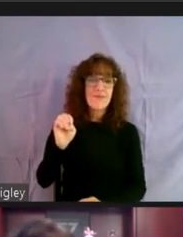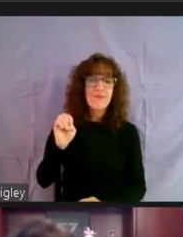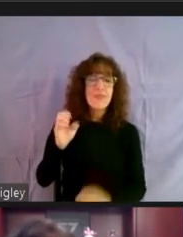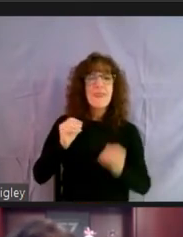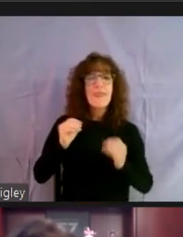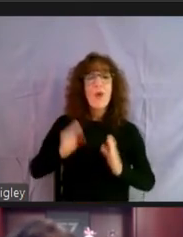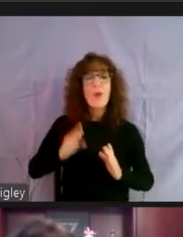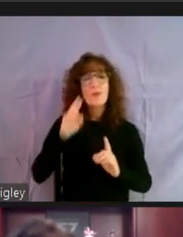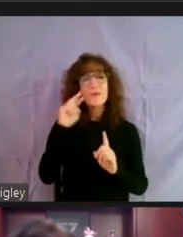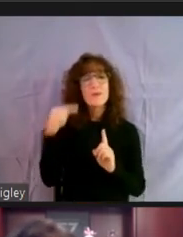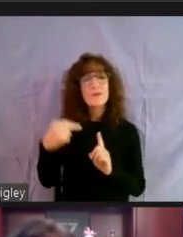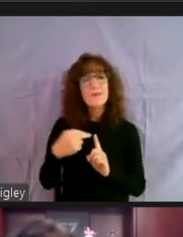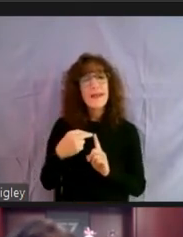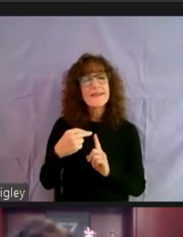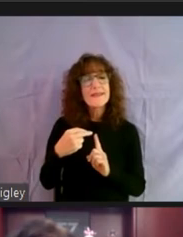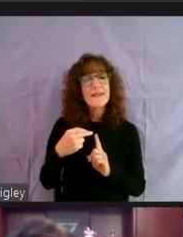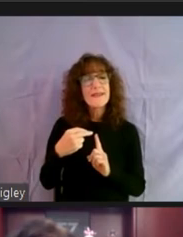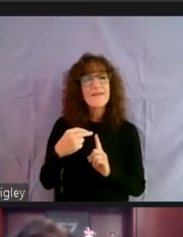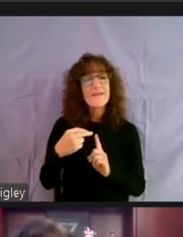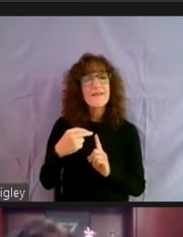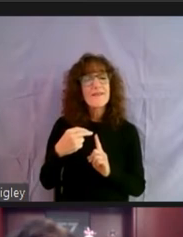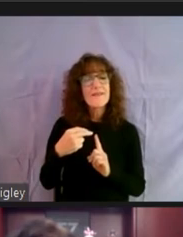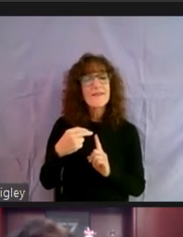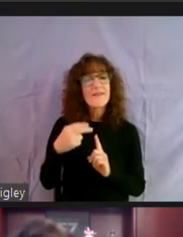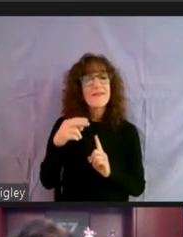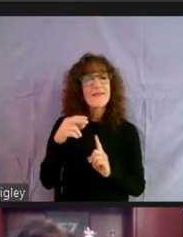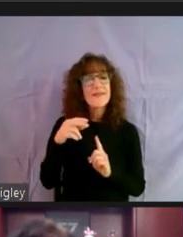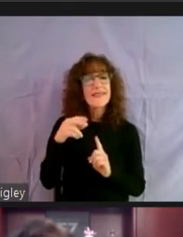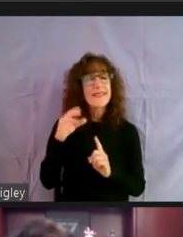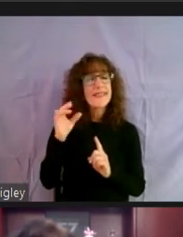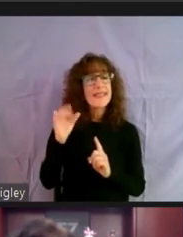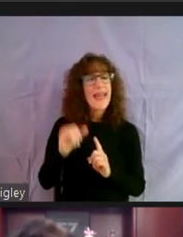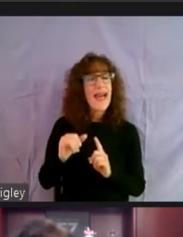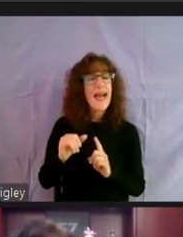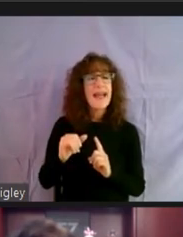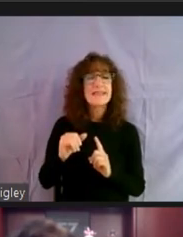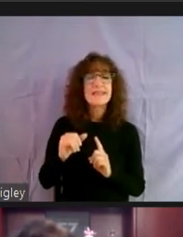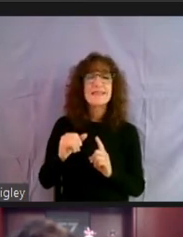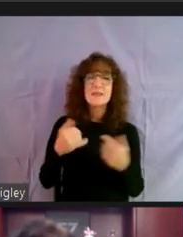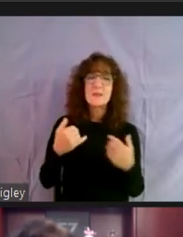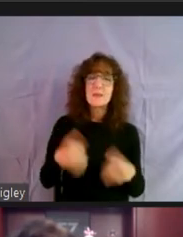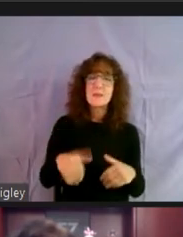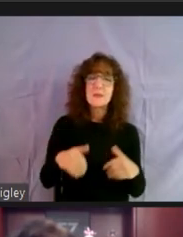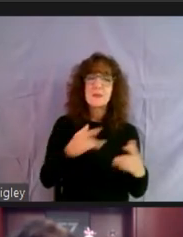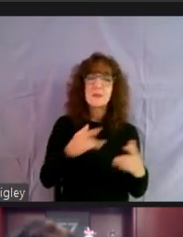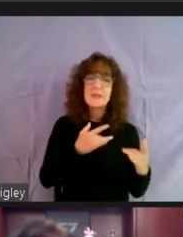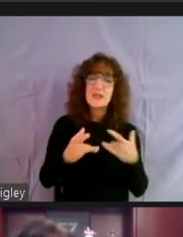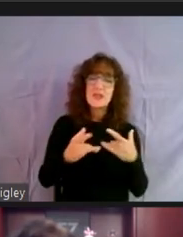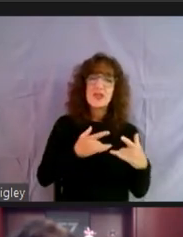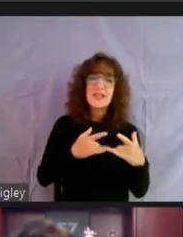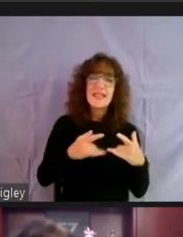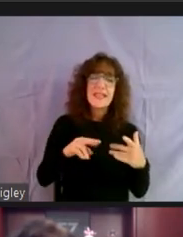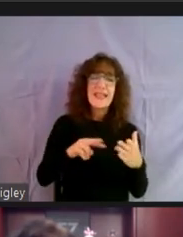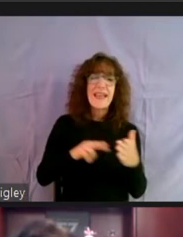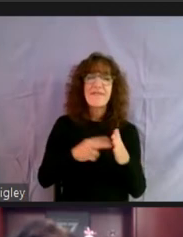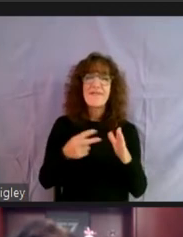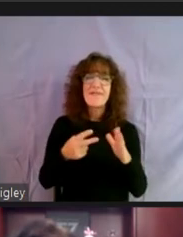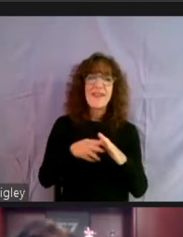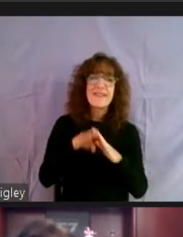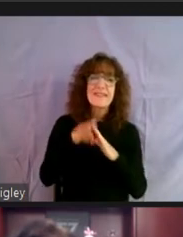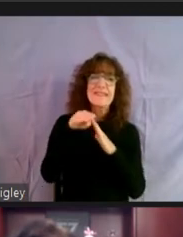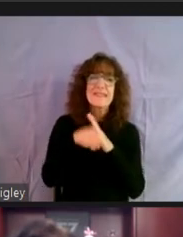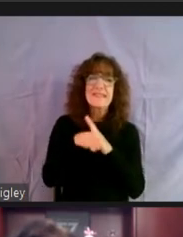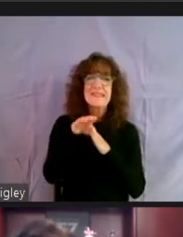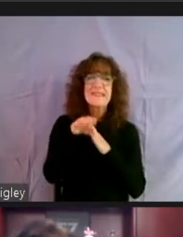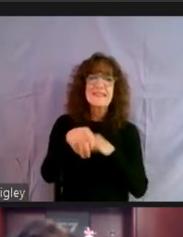perspective, uh, this has certainly been a very concerning and uncertain time. clearly never